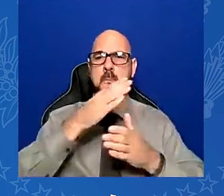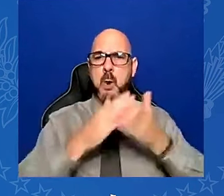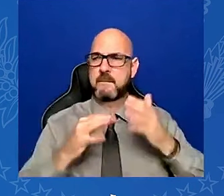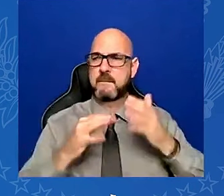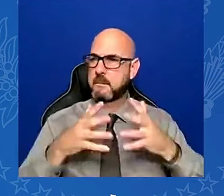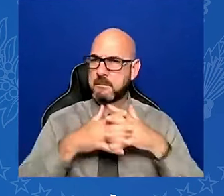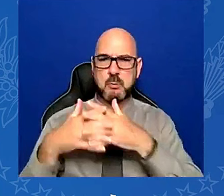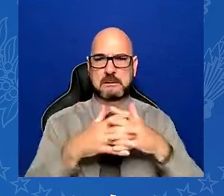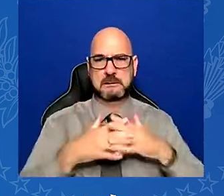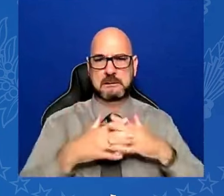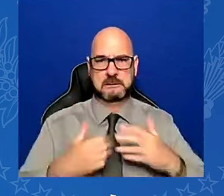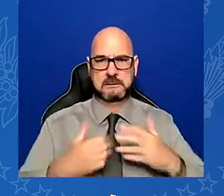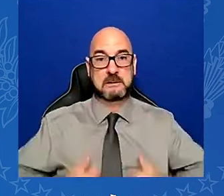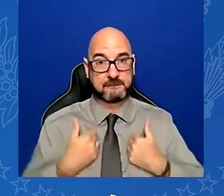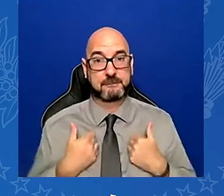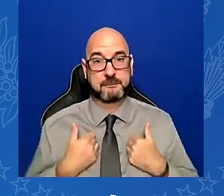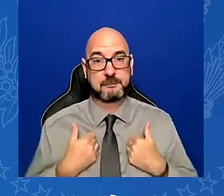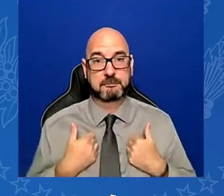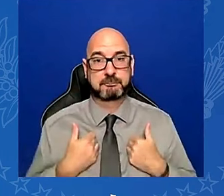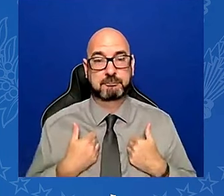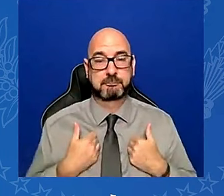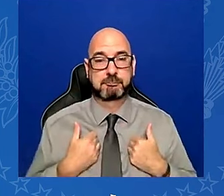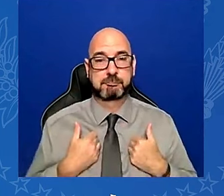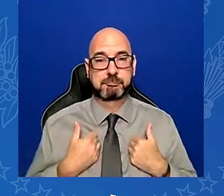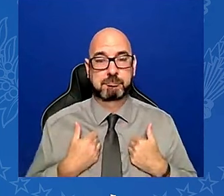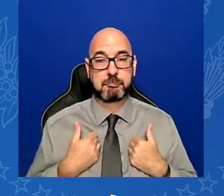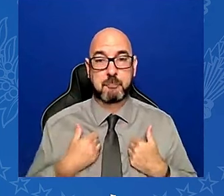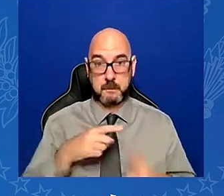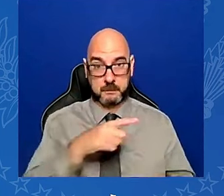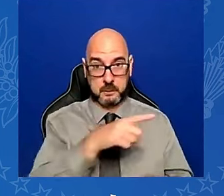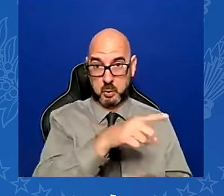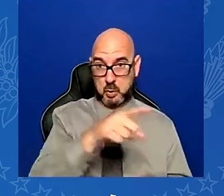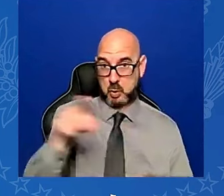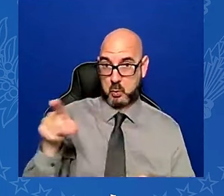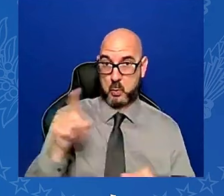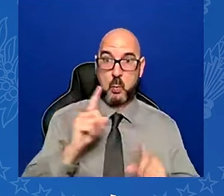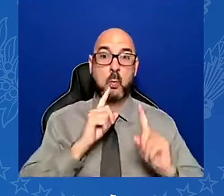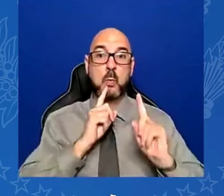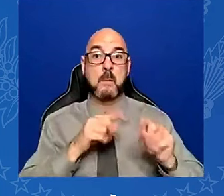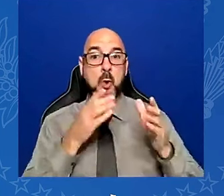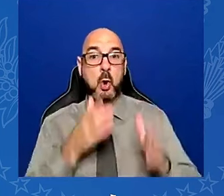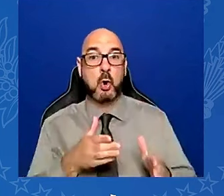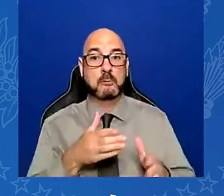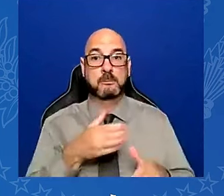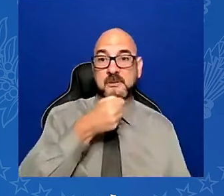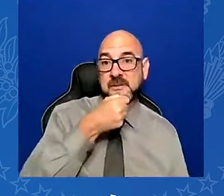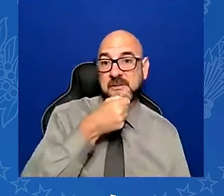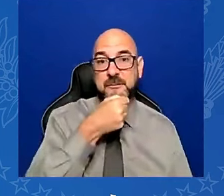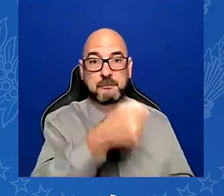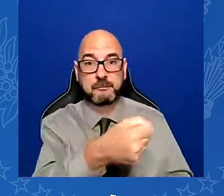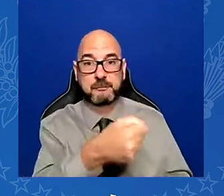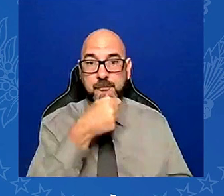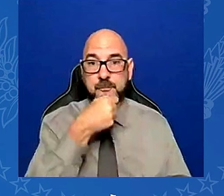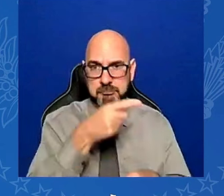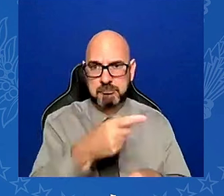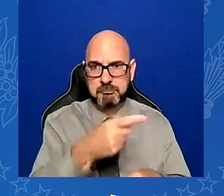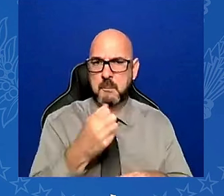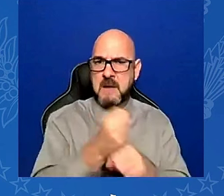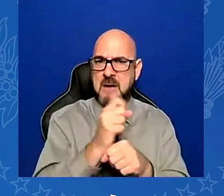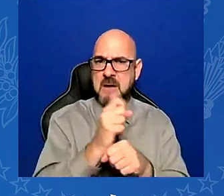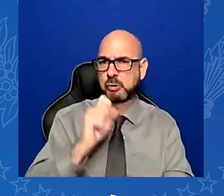they need to make an informed decision. A defeated former president has made no secret of his attack on our democracy.